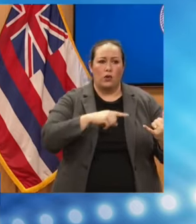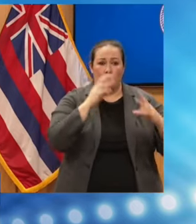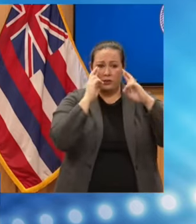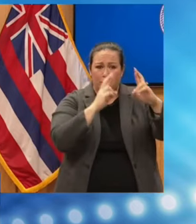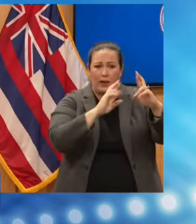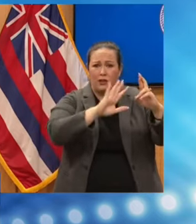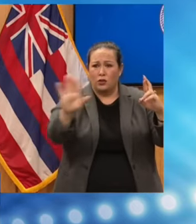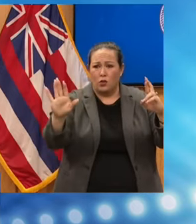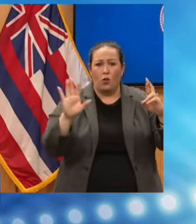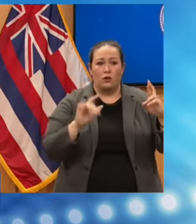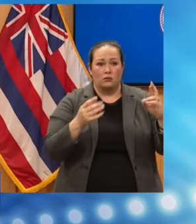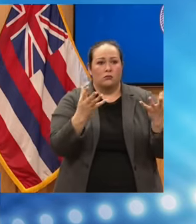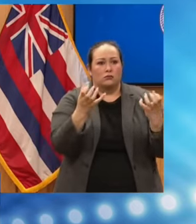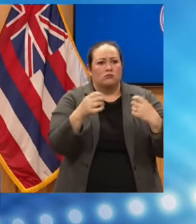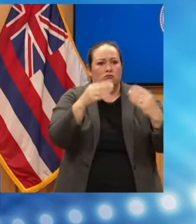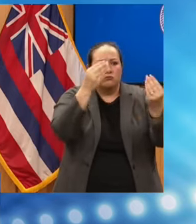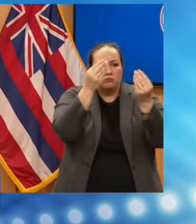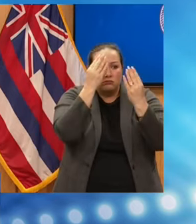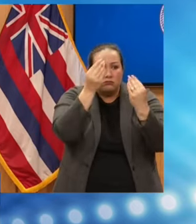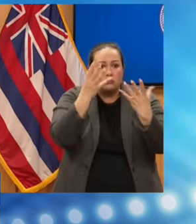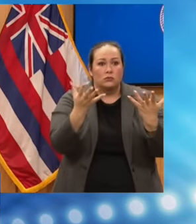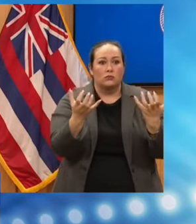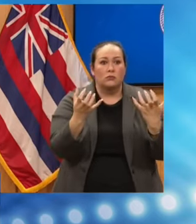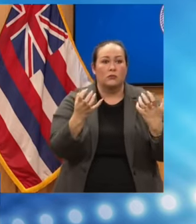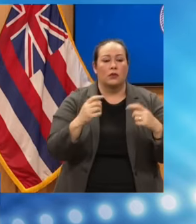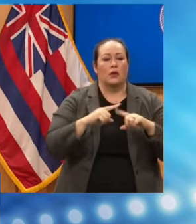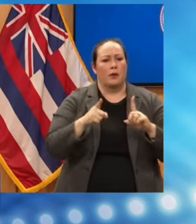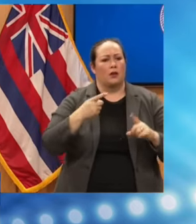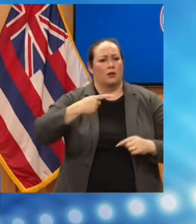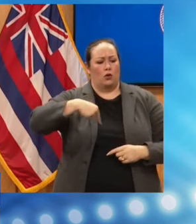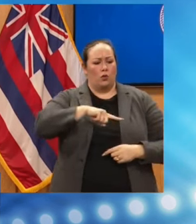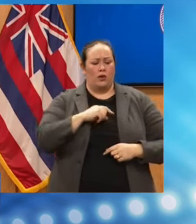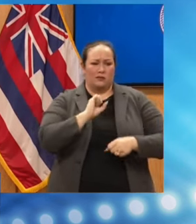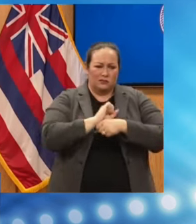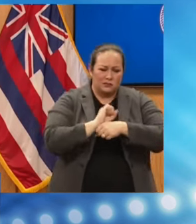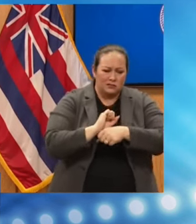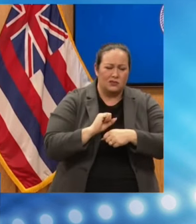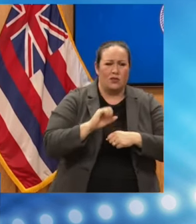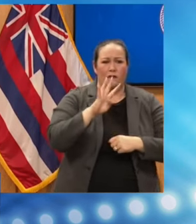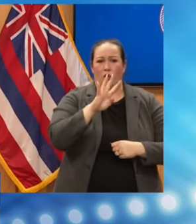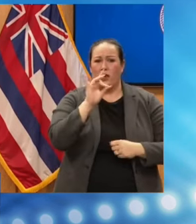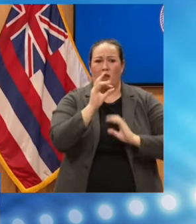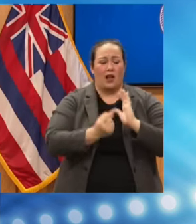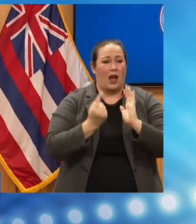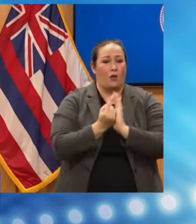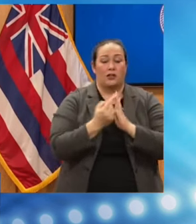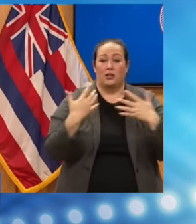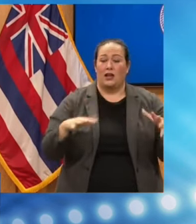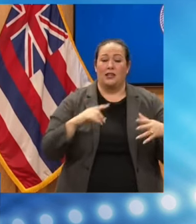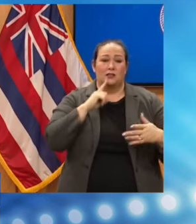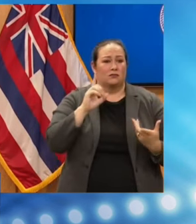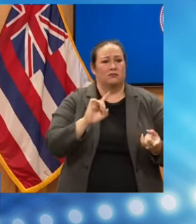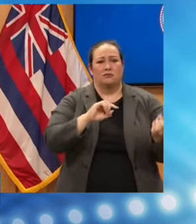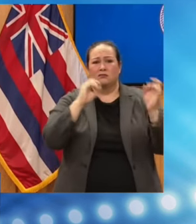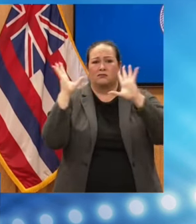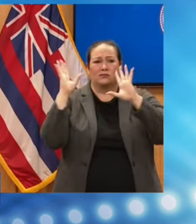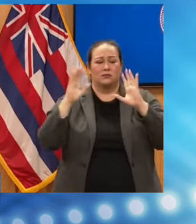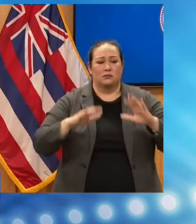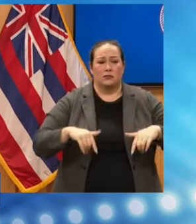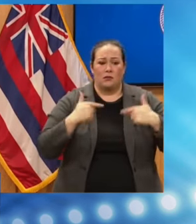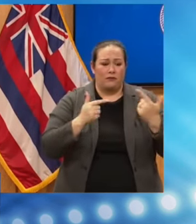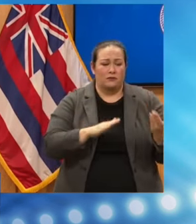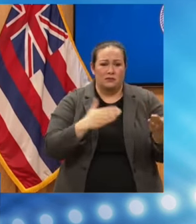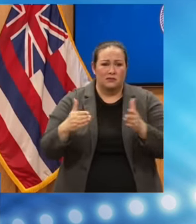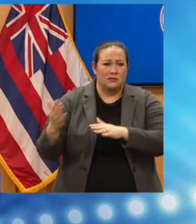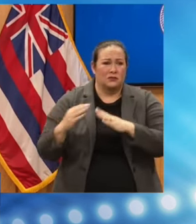important it is that you do your jobs. But we're just about 48 hours in, and there's tragedy on the roadside. There's tragedy in the homes